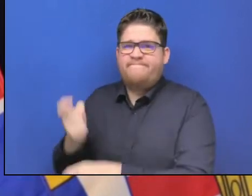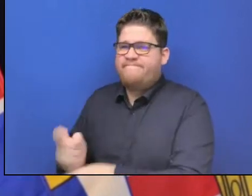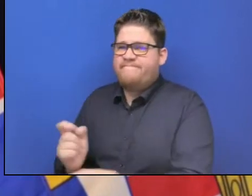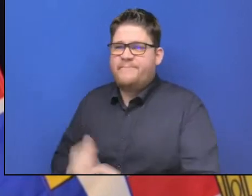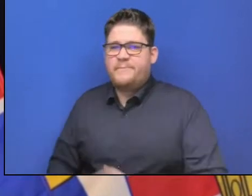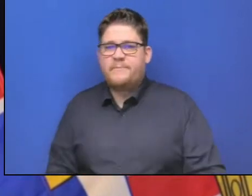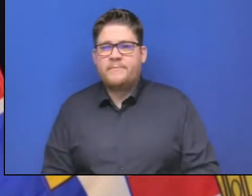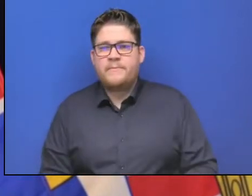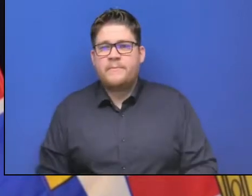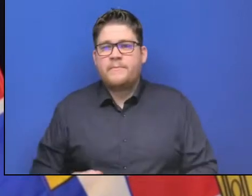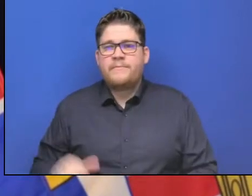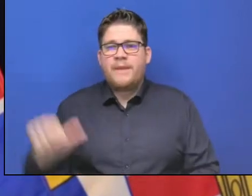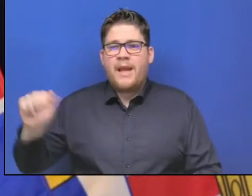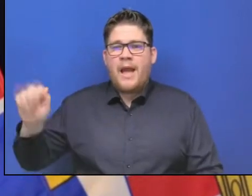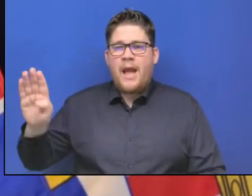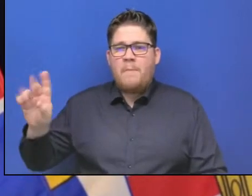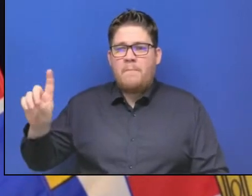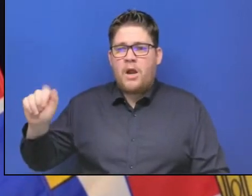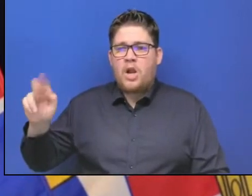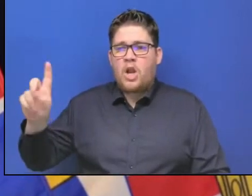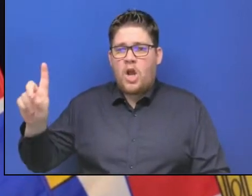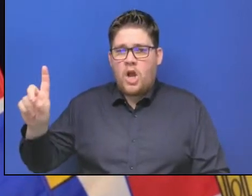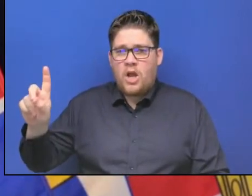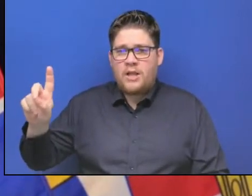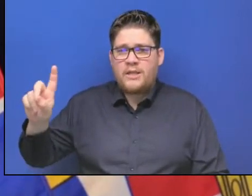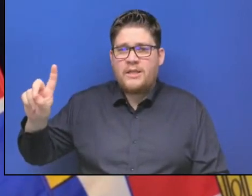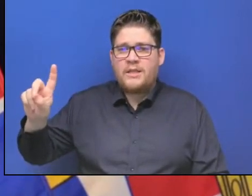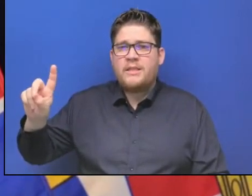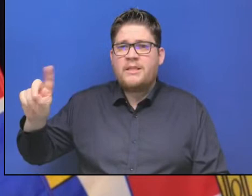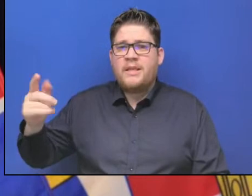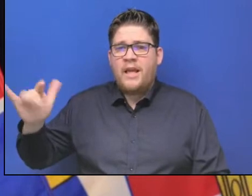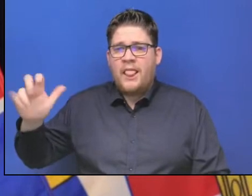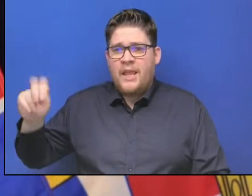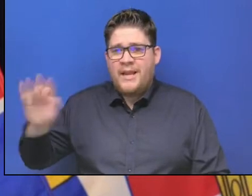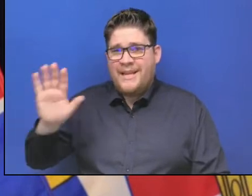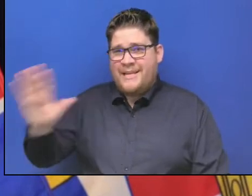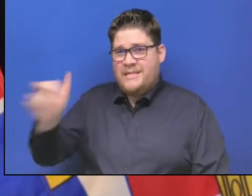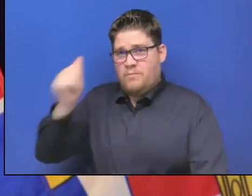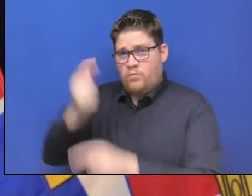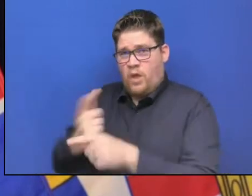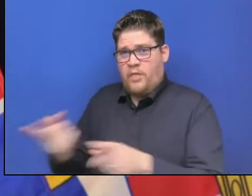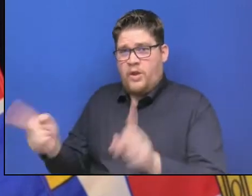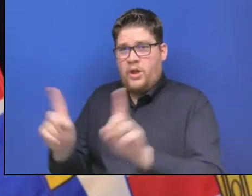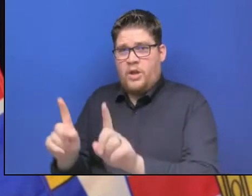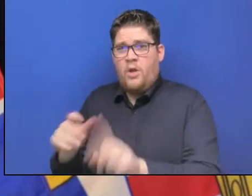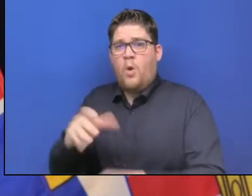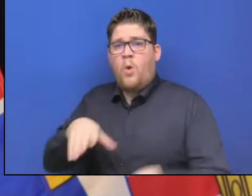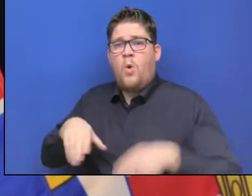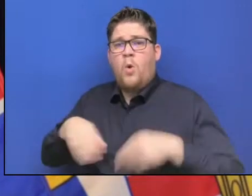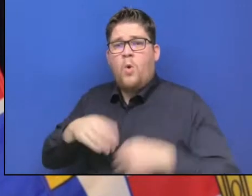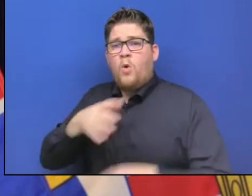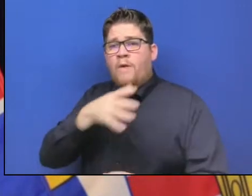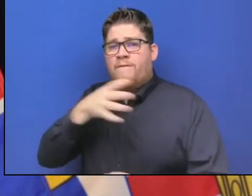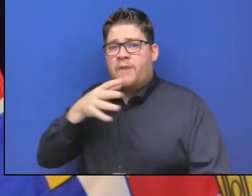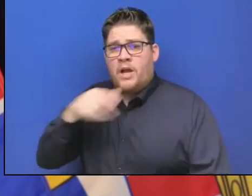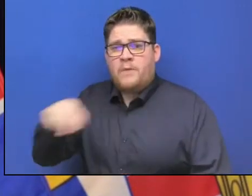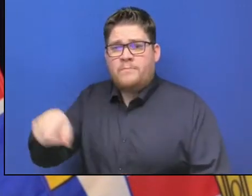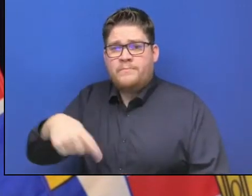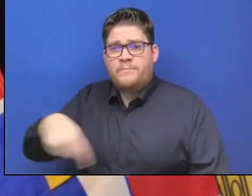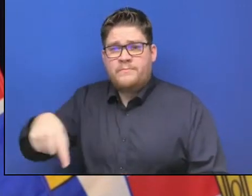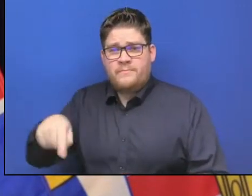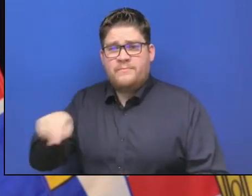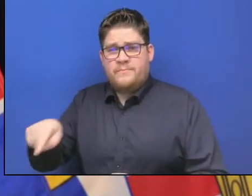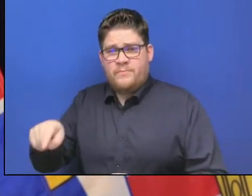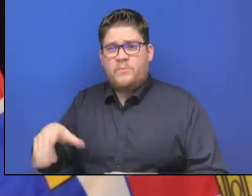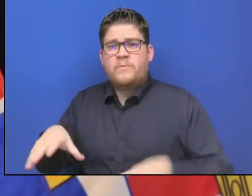-acre farm in Abbotsford. You might have been hearing about them recently. They are the folks that have the saffron farm. They